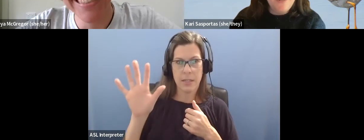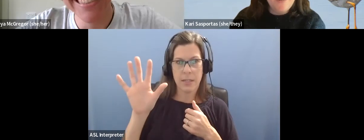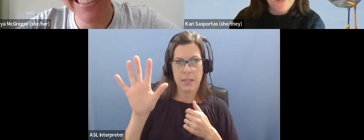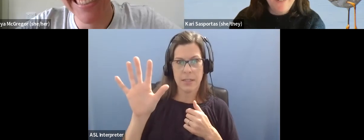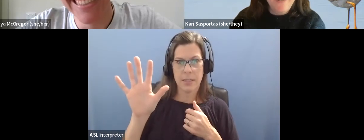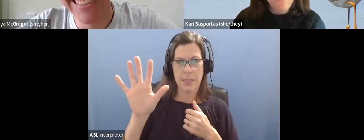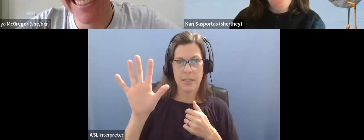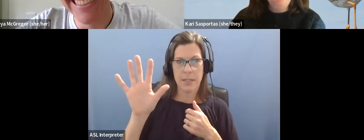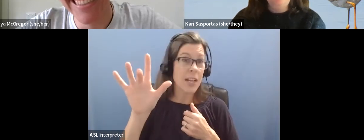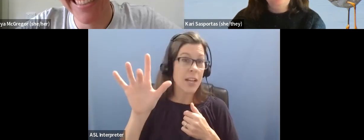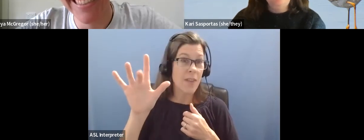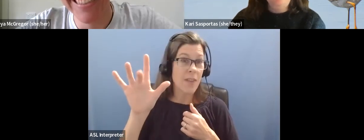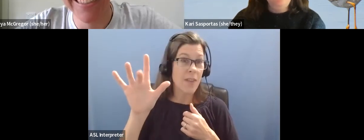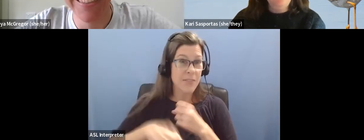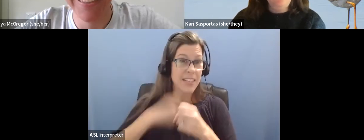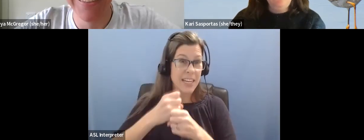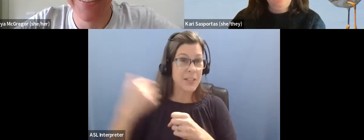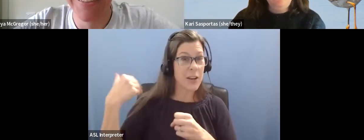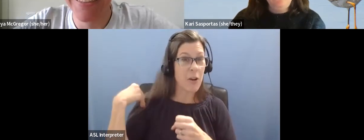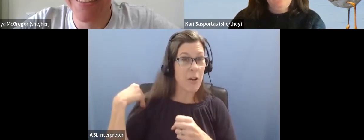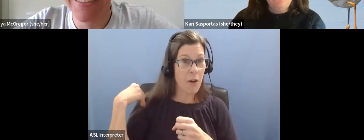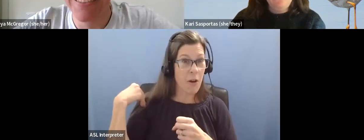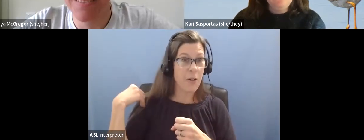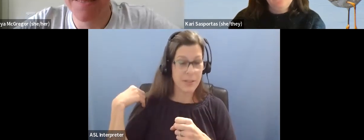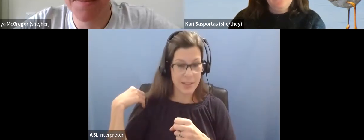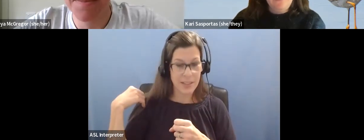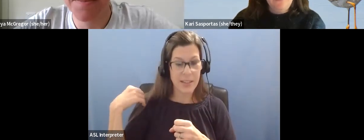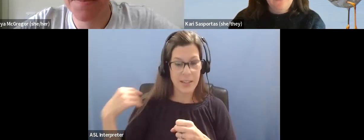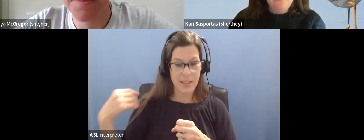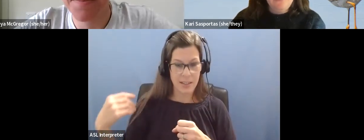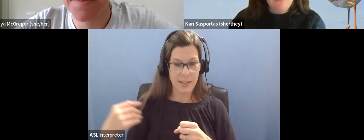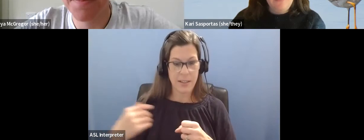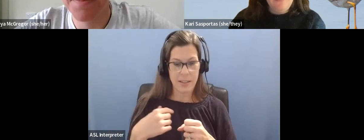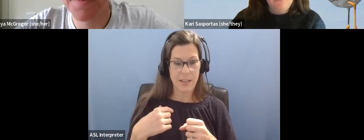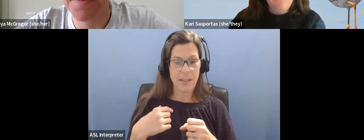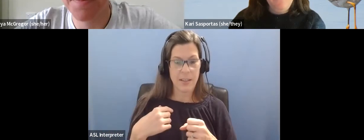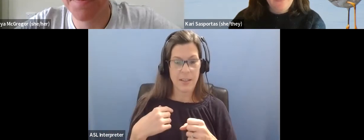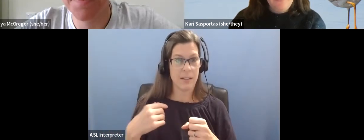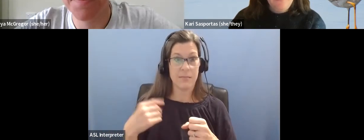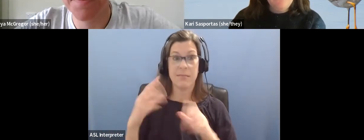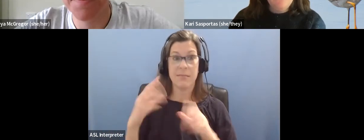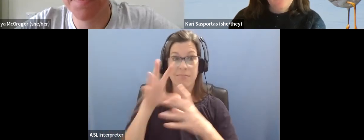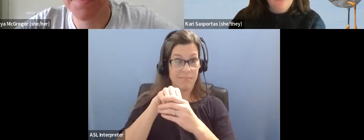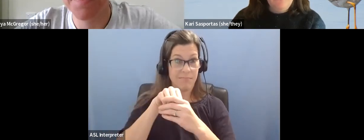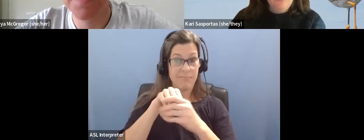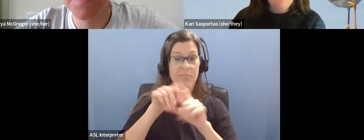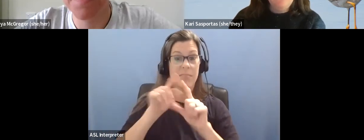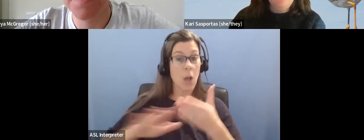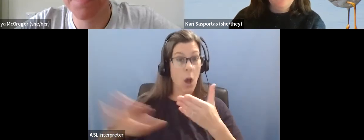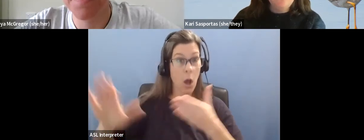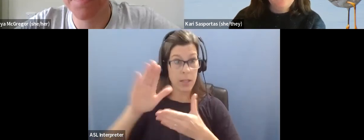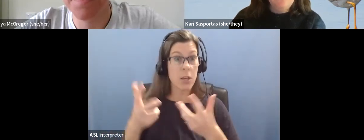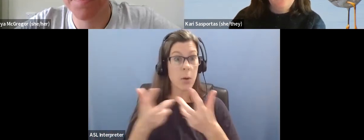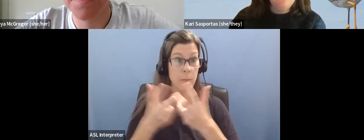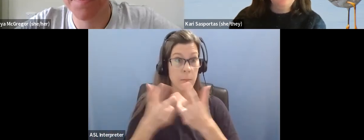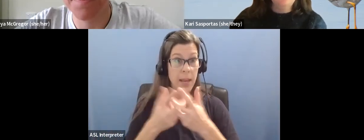27 years ago. When I was in college, I had a roommate who had a lot of